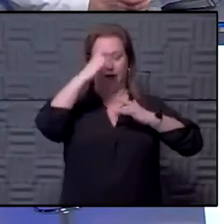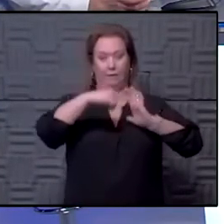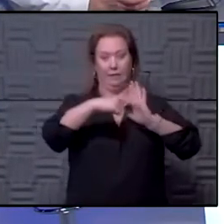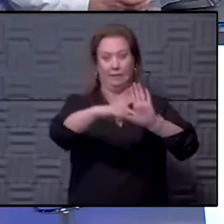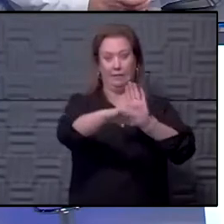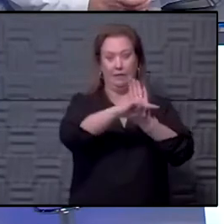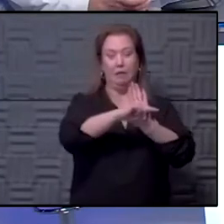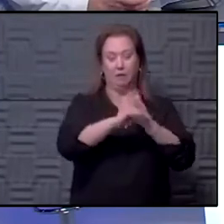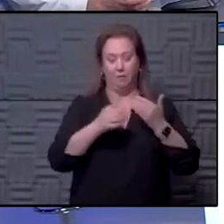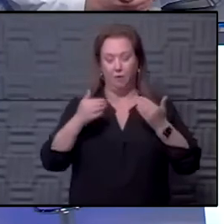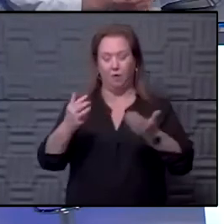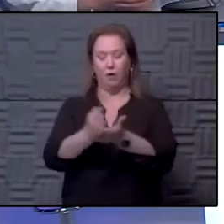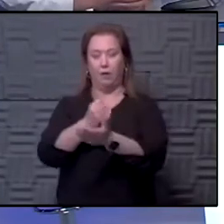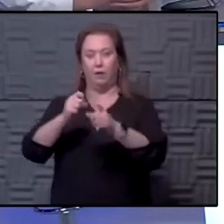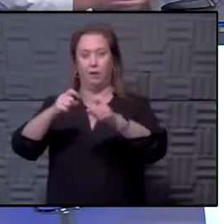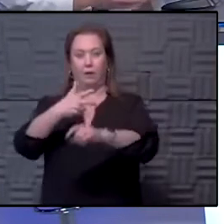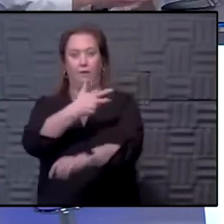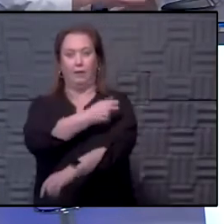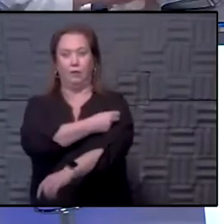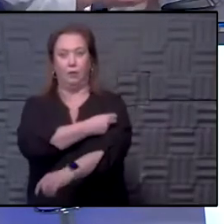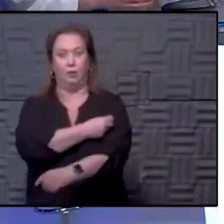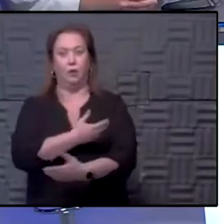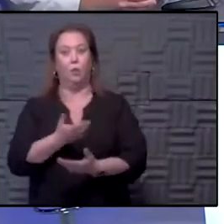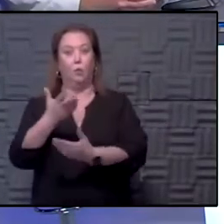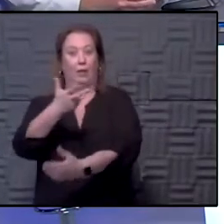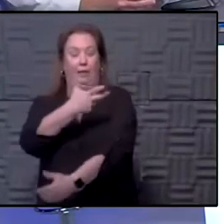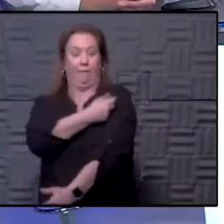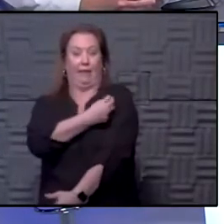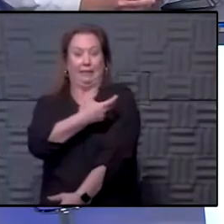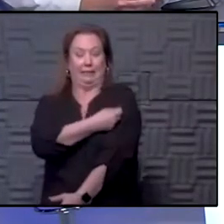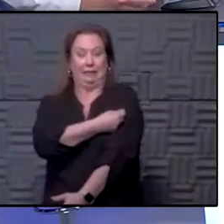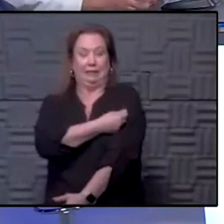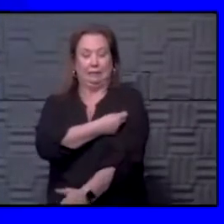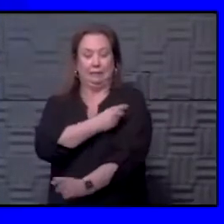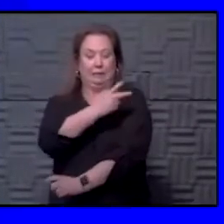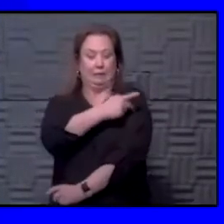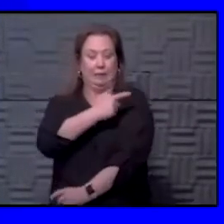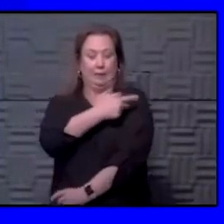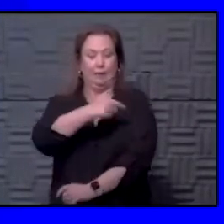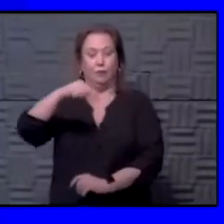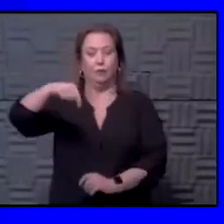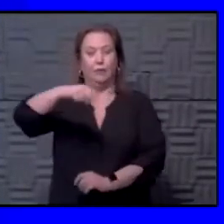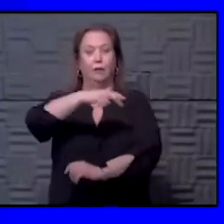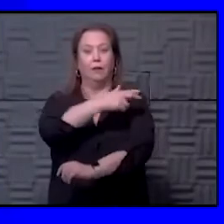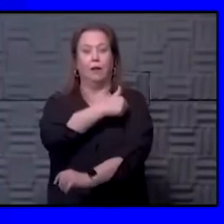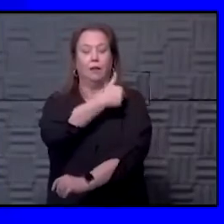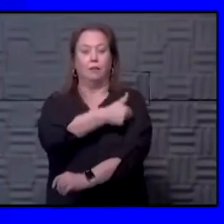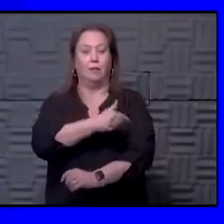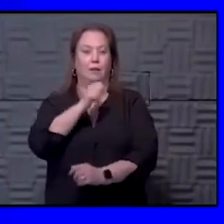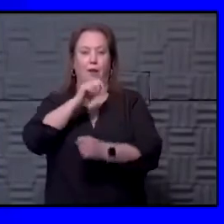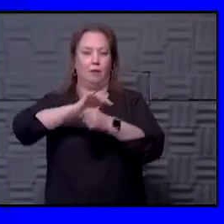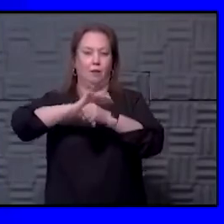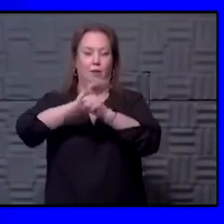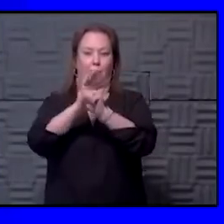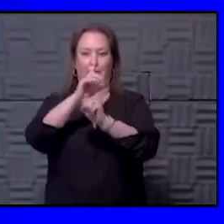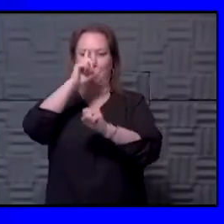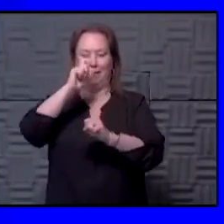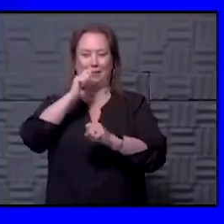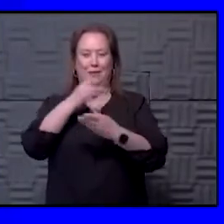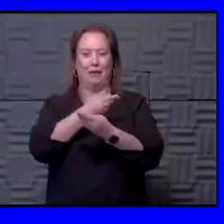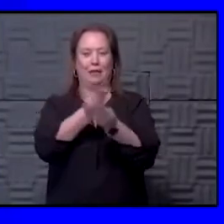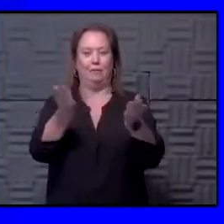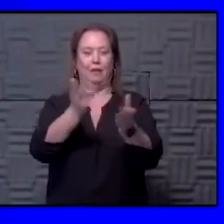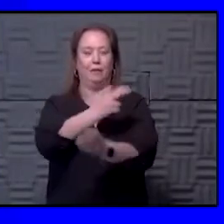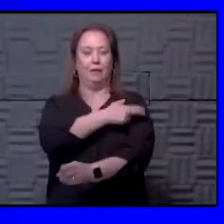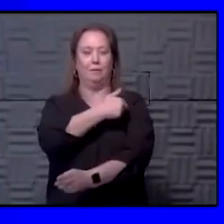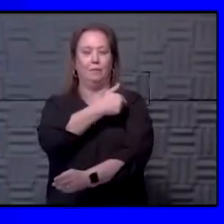negative, then go ahead and get it. We give vaccines regularly to patients in the hospital, obviously not COVID because we aren't giving those to our hospitalized